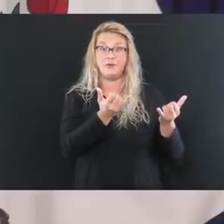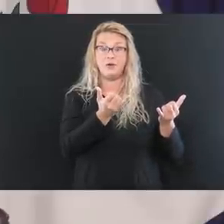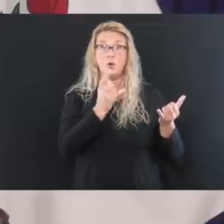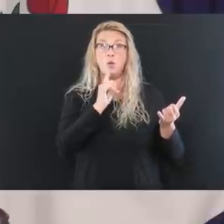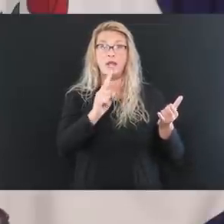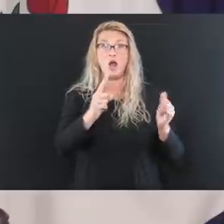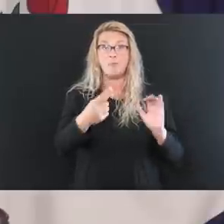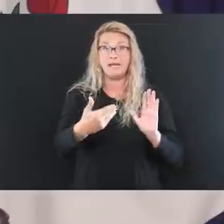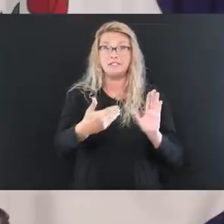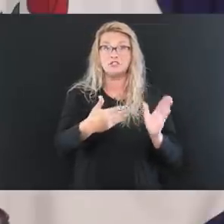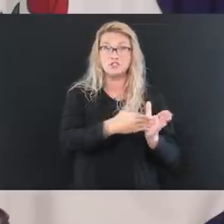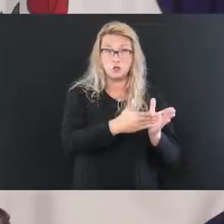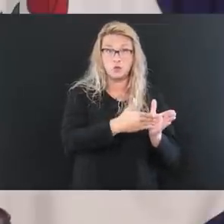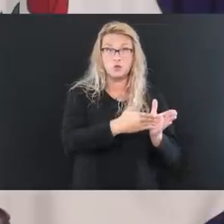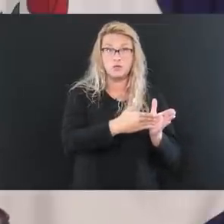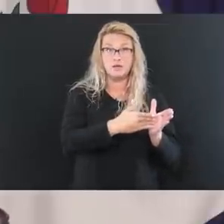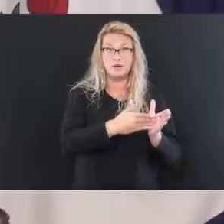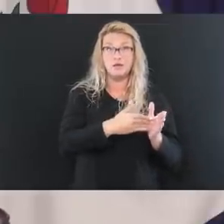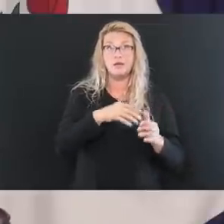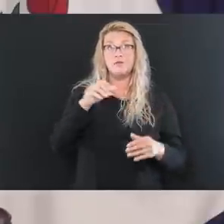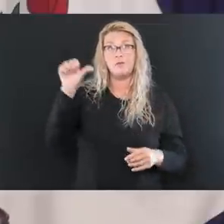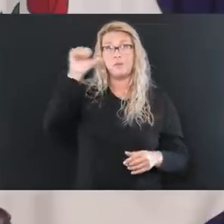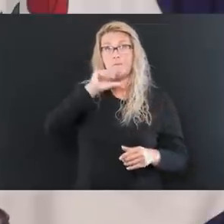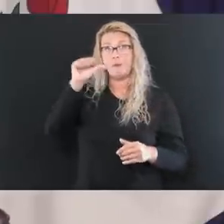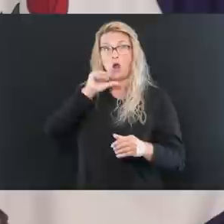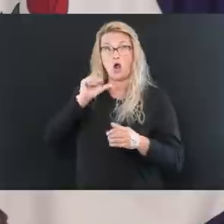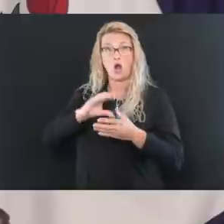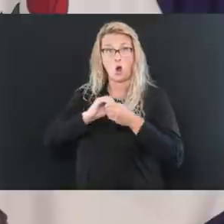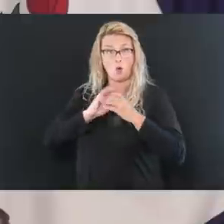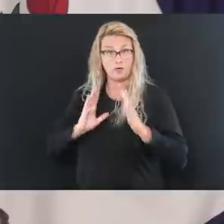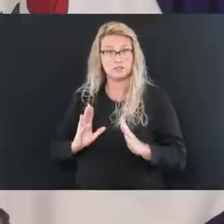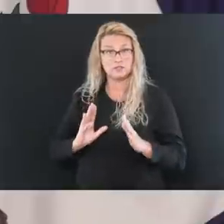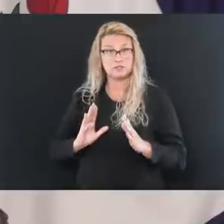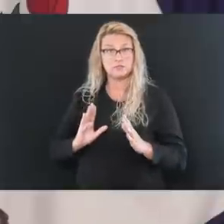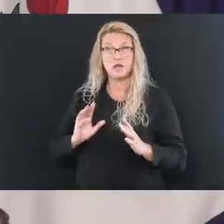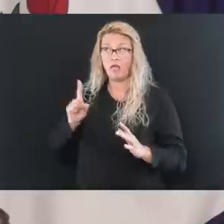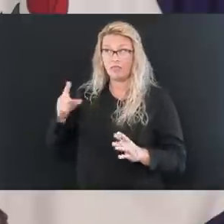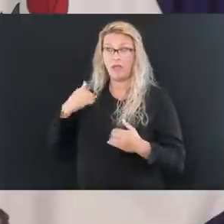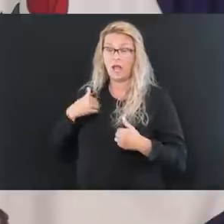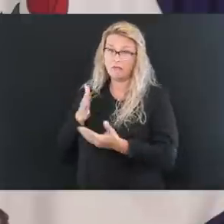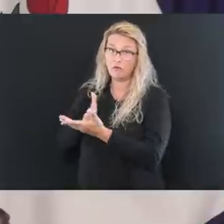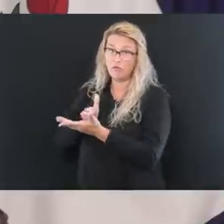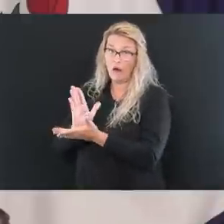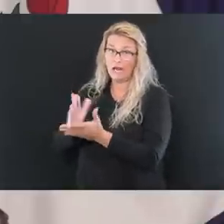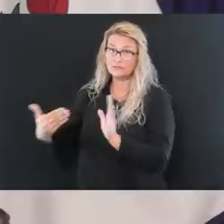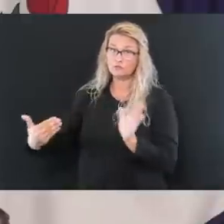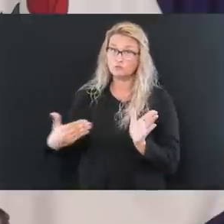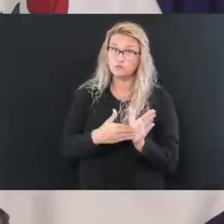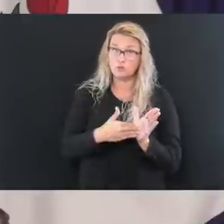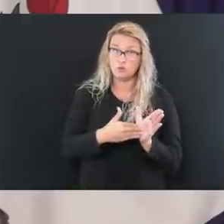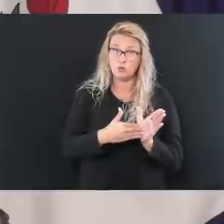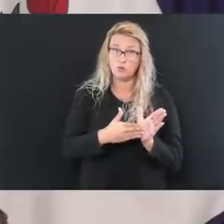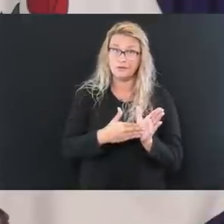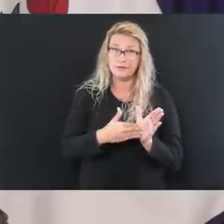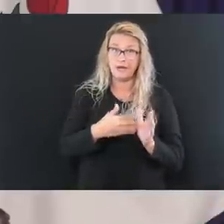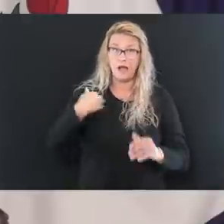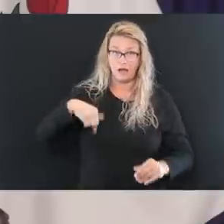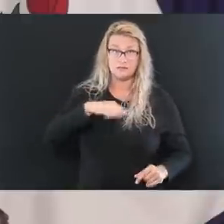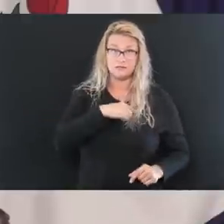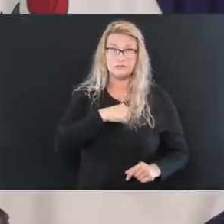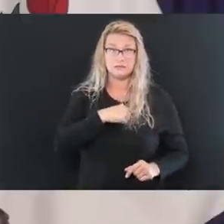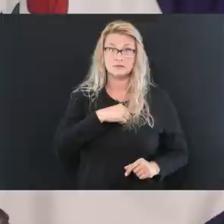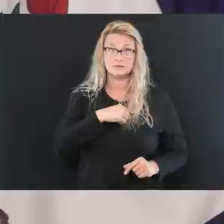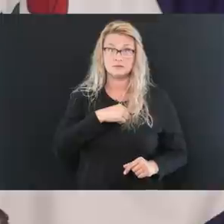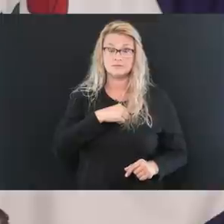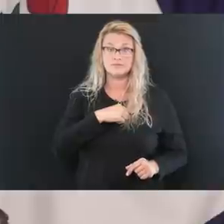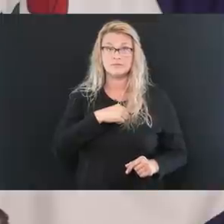the bar owners and they have every right to do so. But I want everyone to understand just exactly this, you